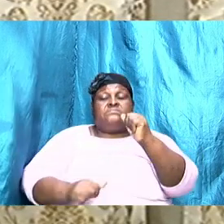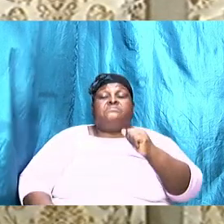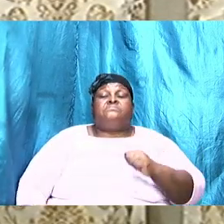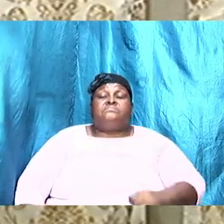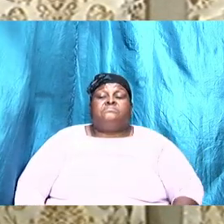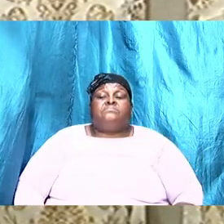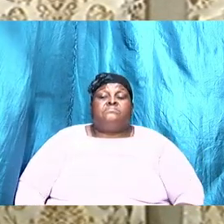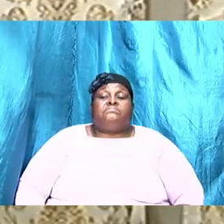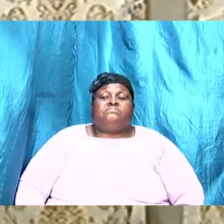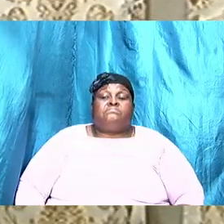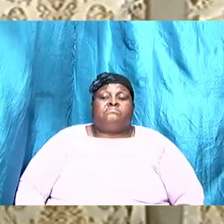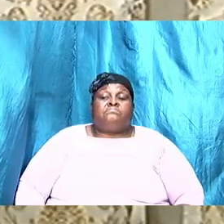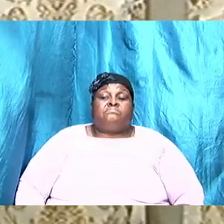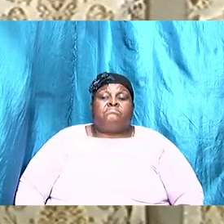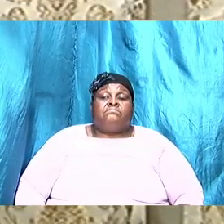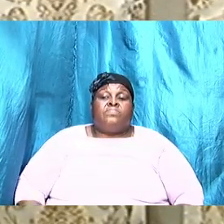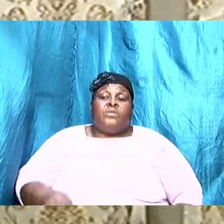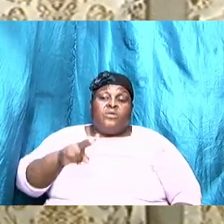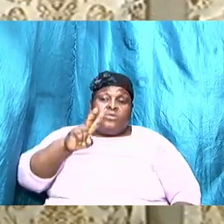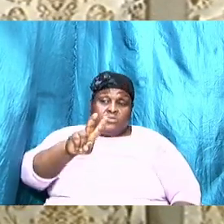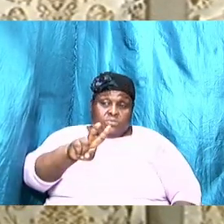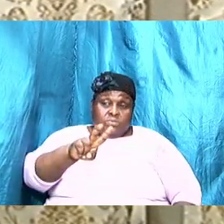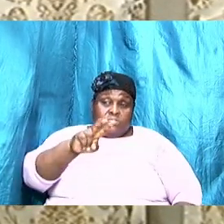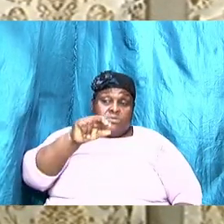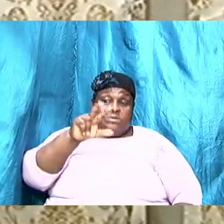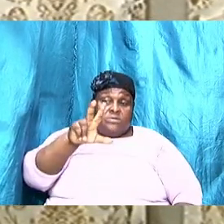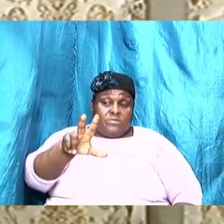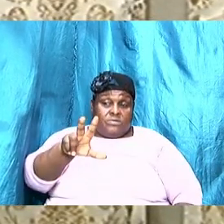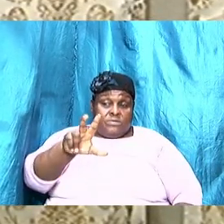were about two or three